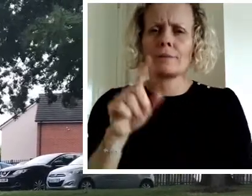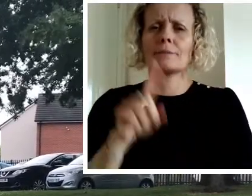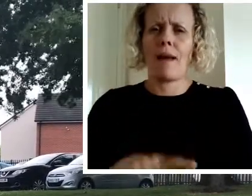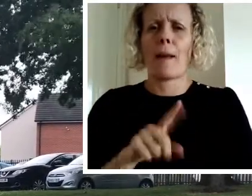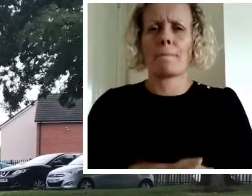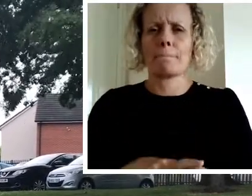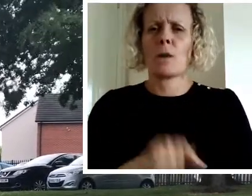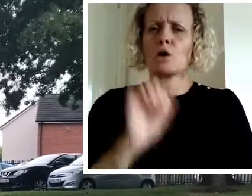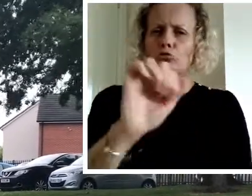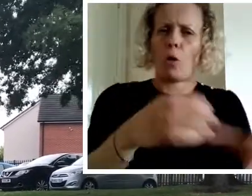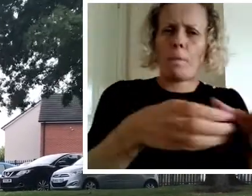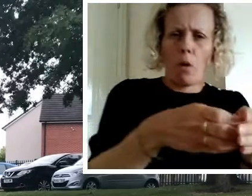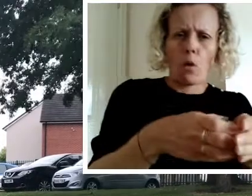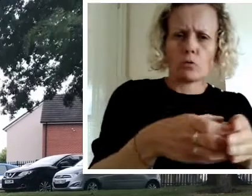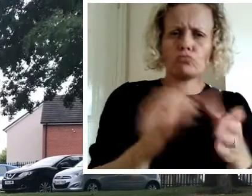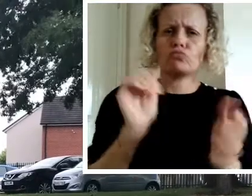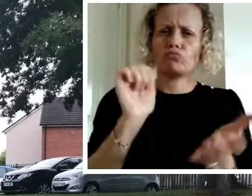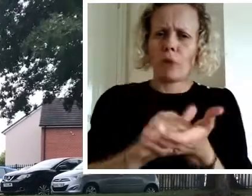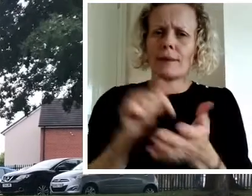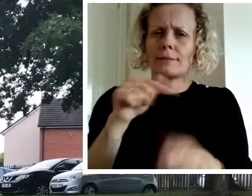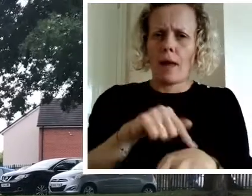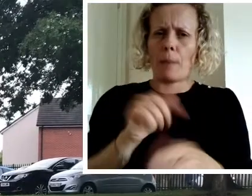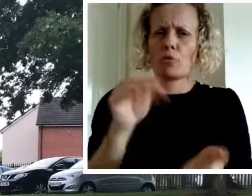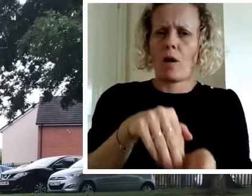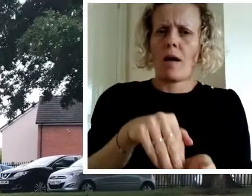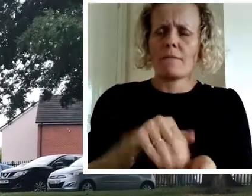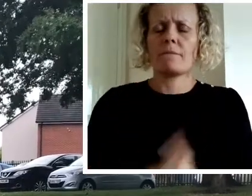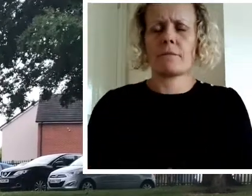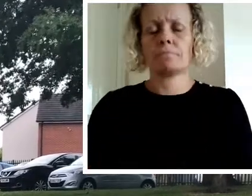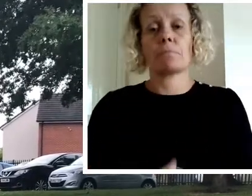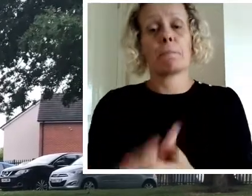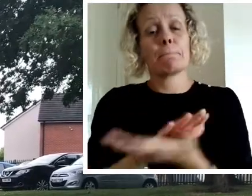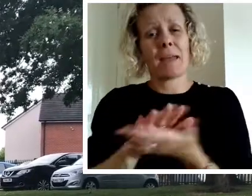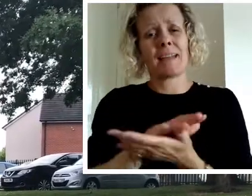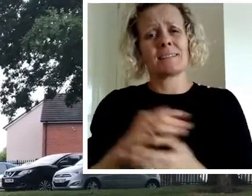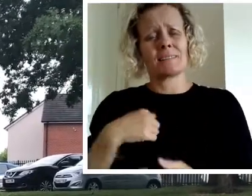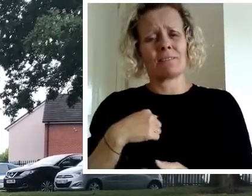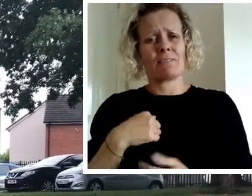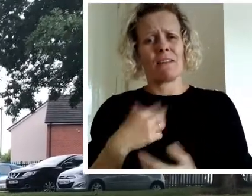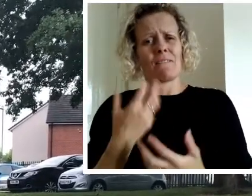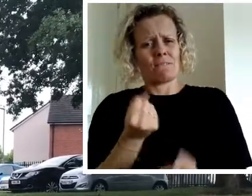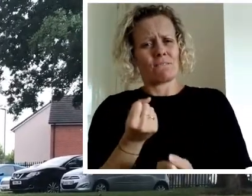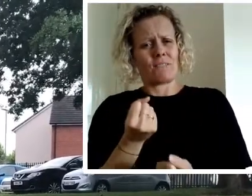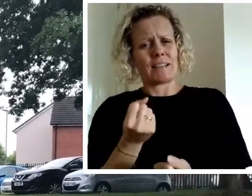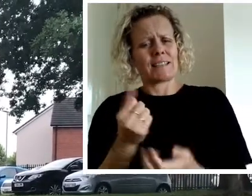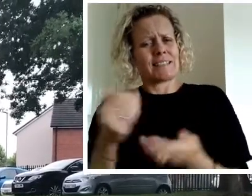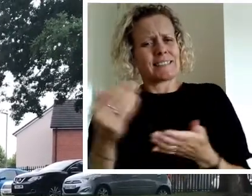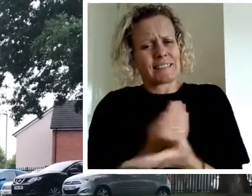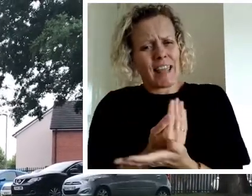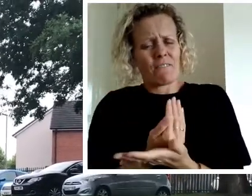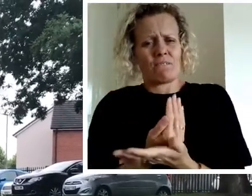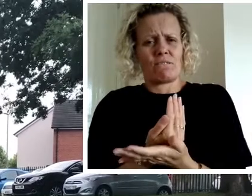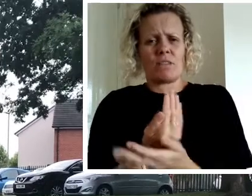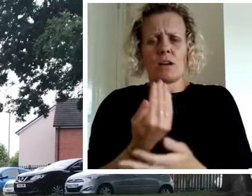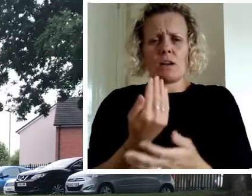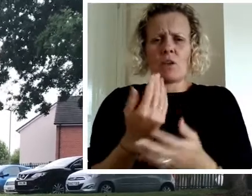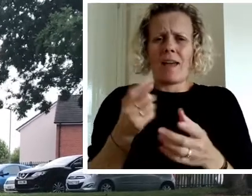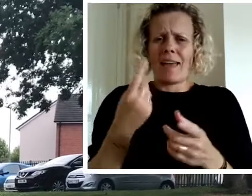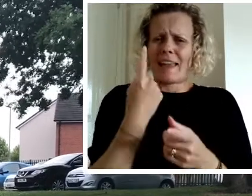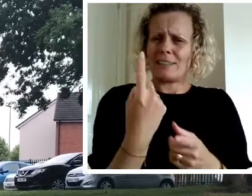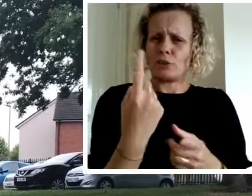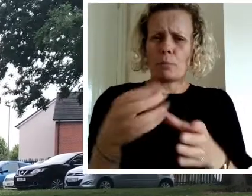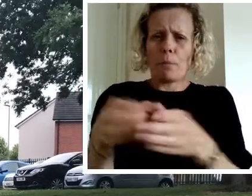with your child for your pod at the time that we've stipulated. This gives us the opportunity to have